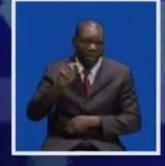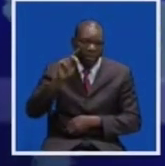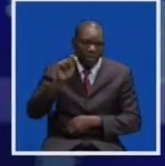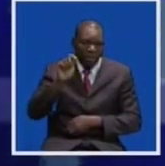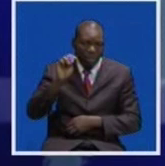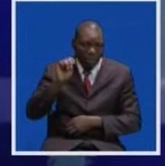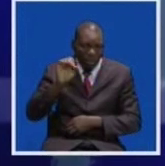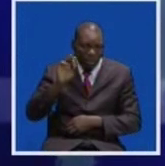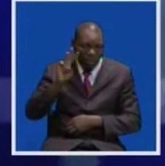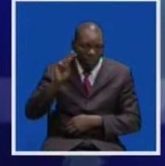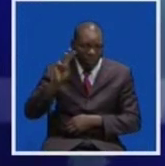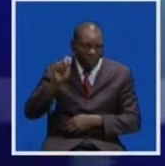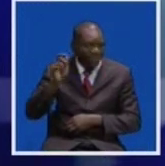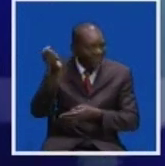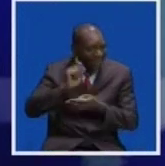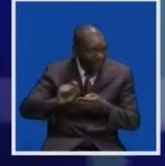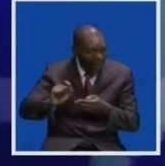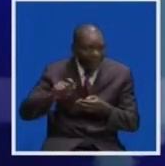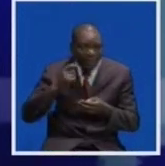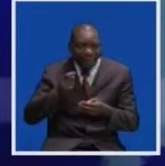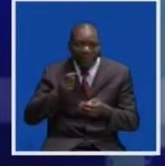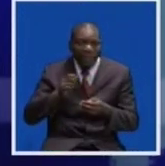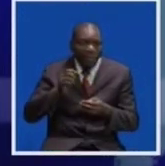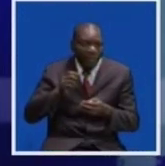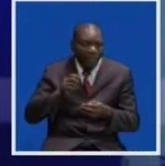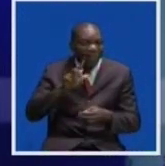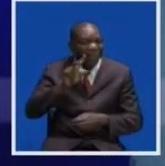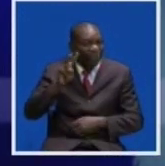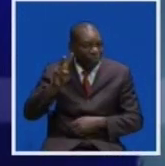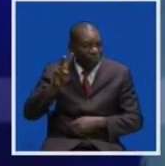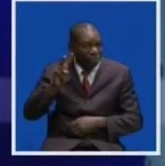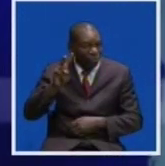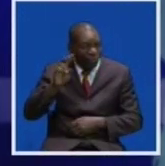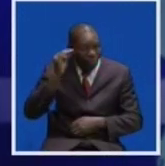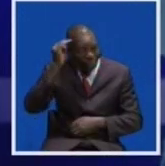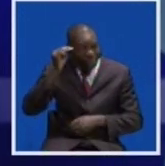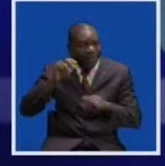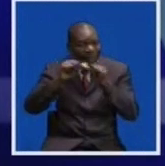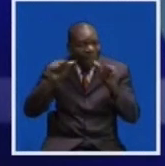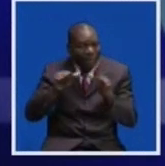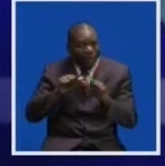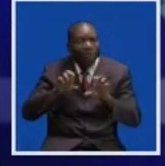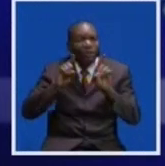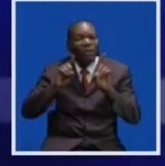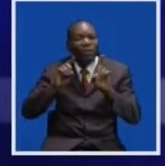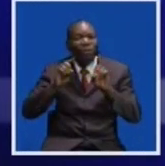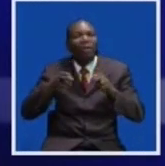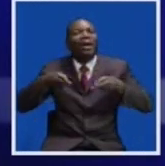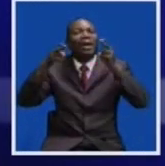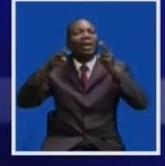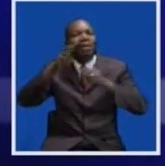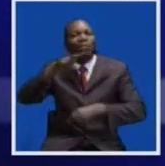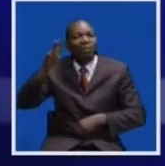Geoffrey Kampfer says of the 32 dismissed officers, the Ministry of General Education topped the list with